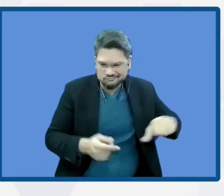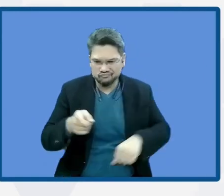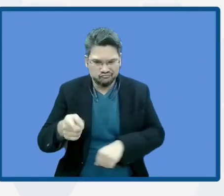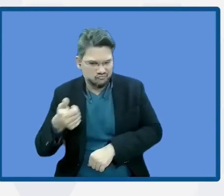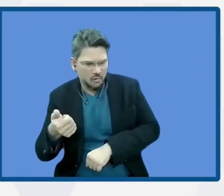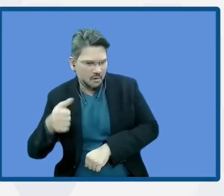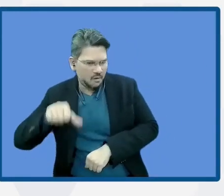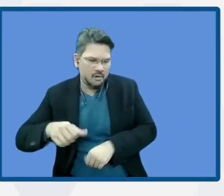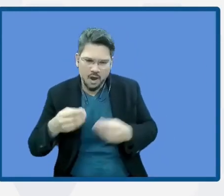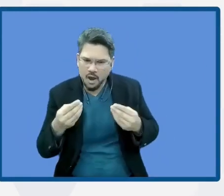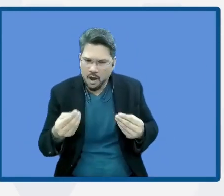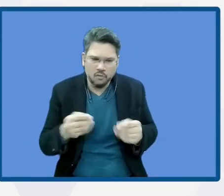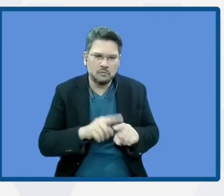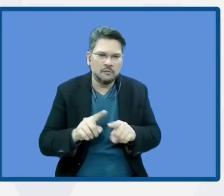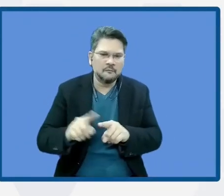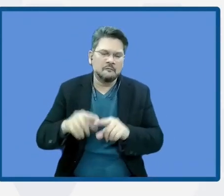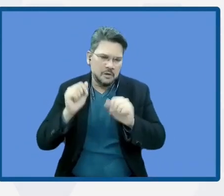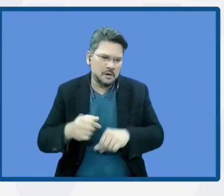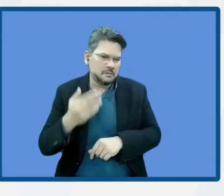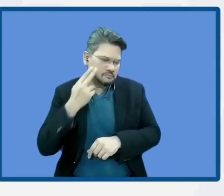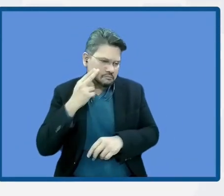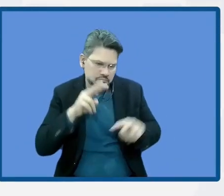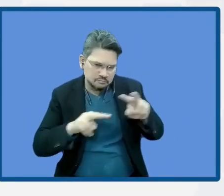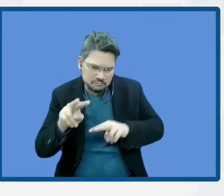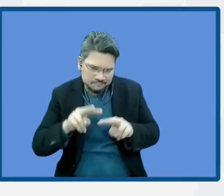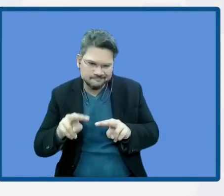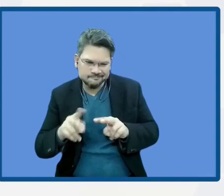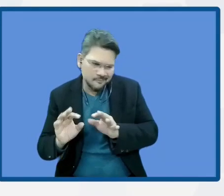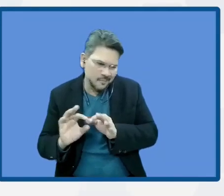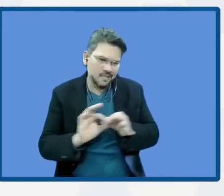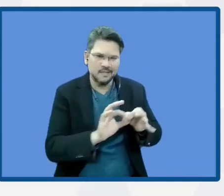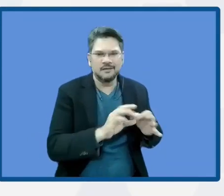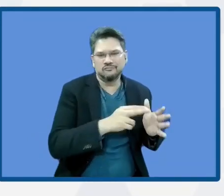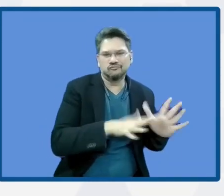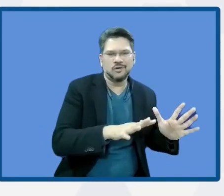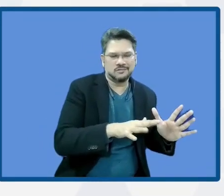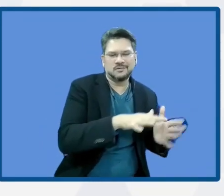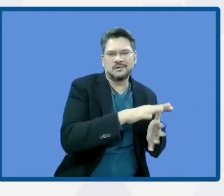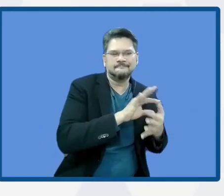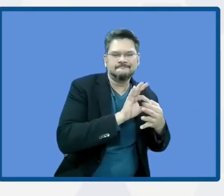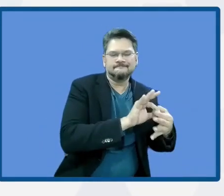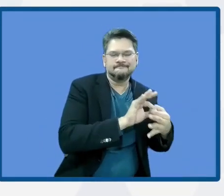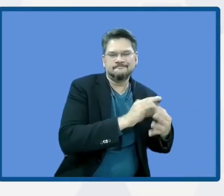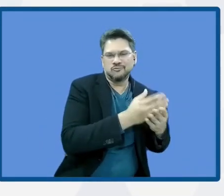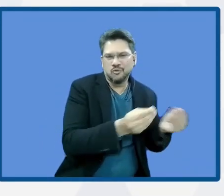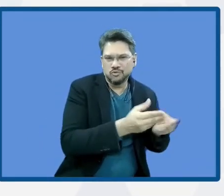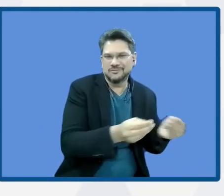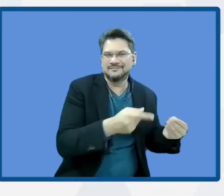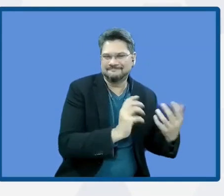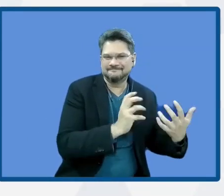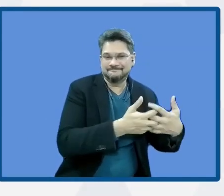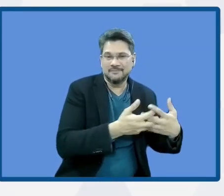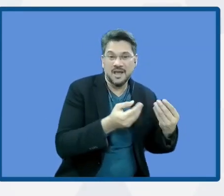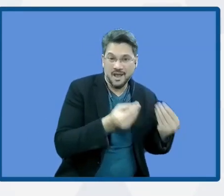terms of natural-based solution. So we are talking about the implementation and then the